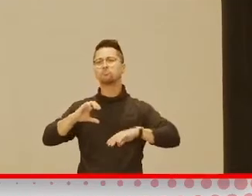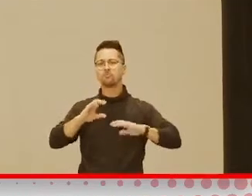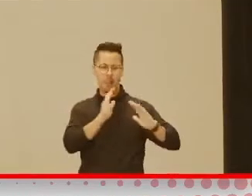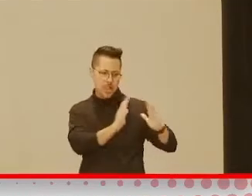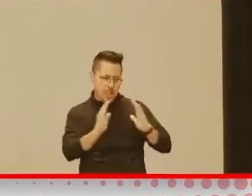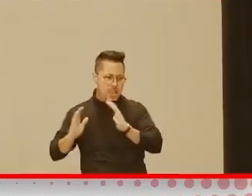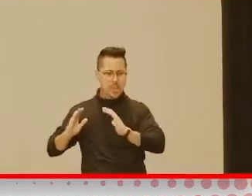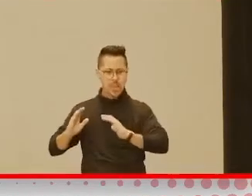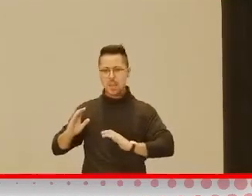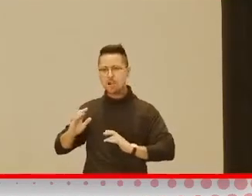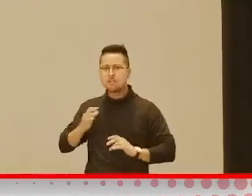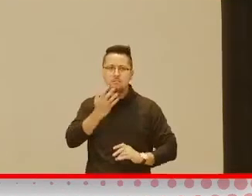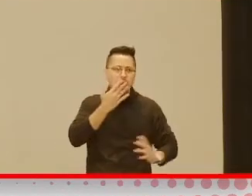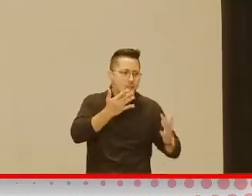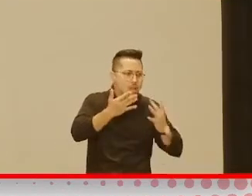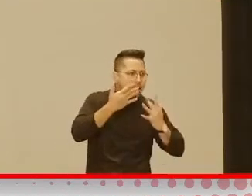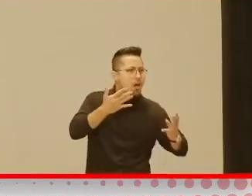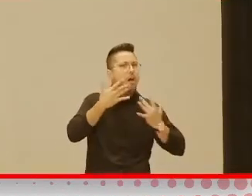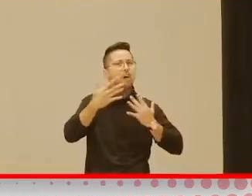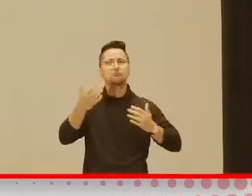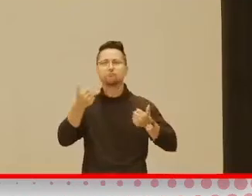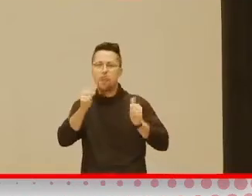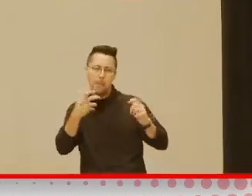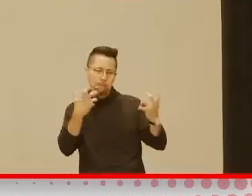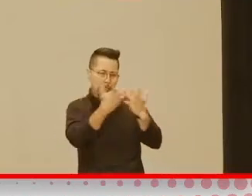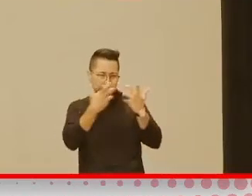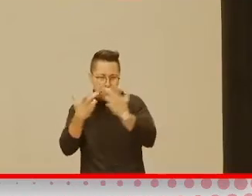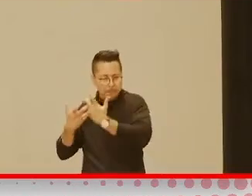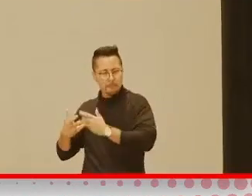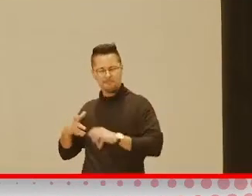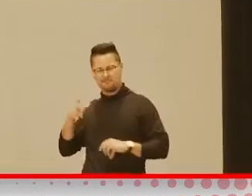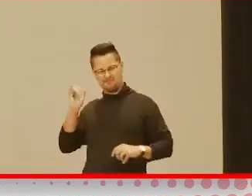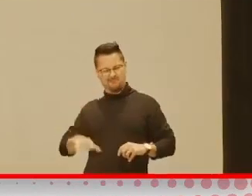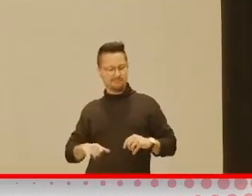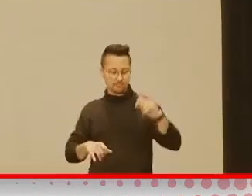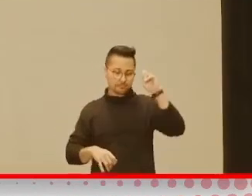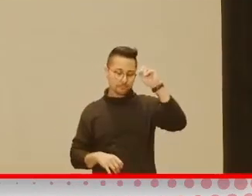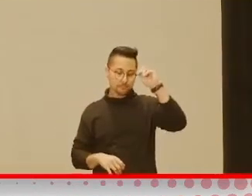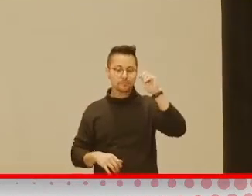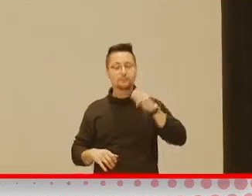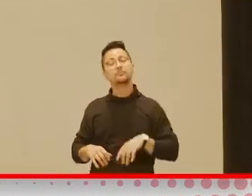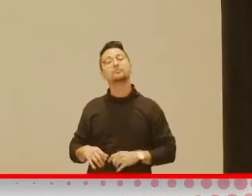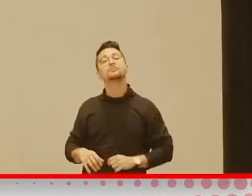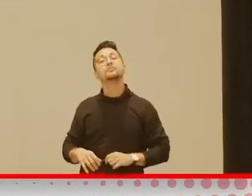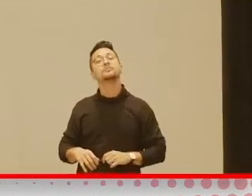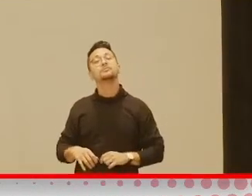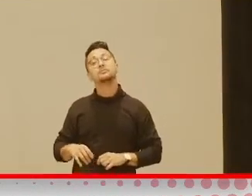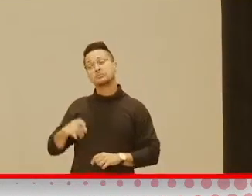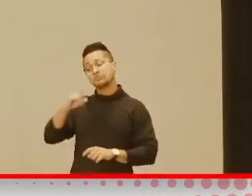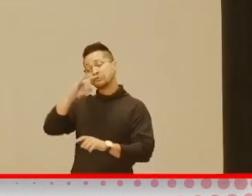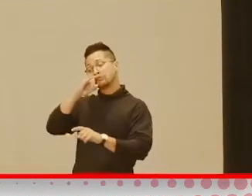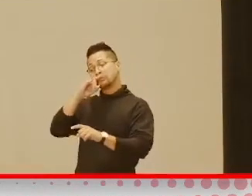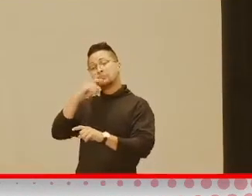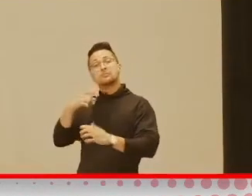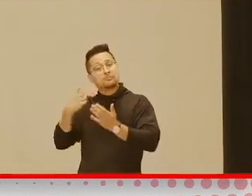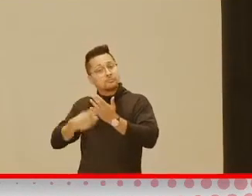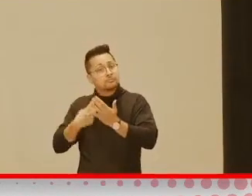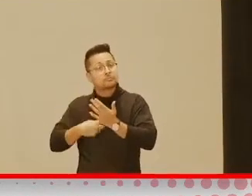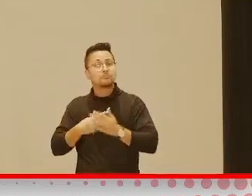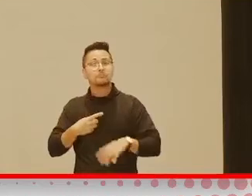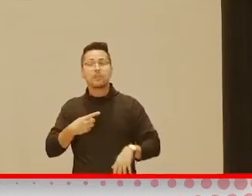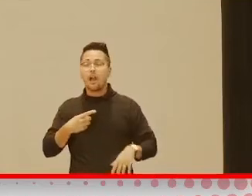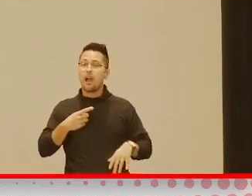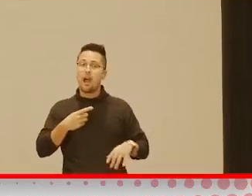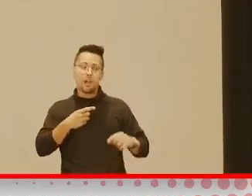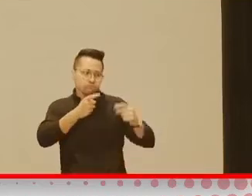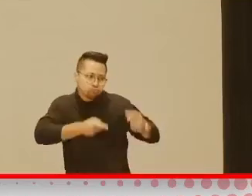colors, all those types of things. Children sometimes have challenges with transitioning from one thing to another.